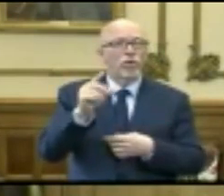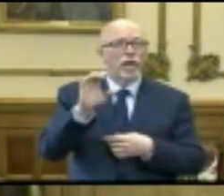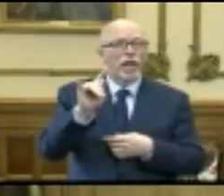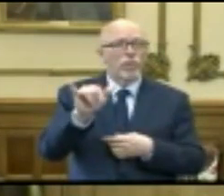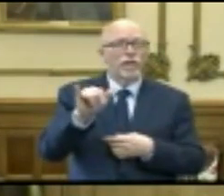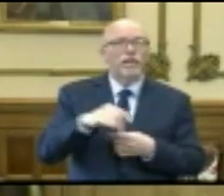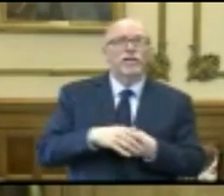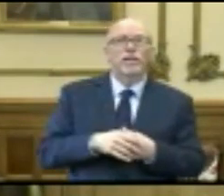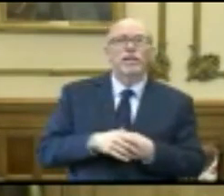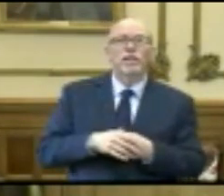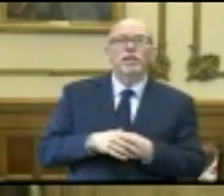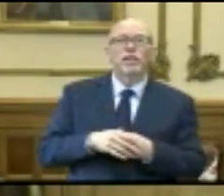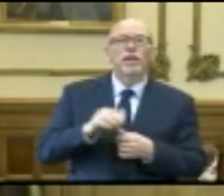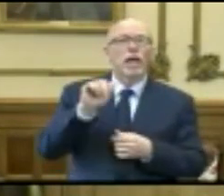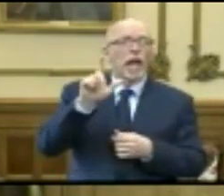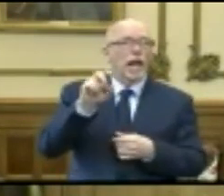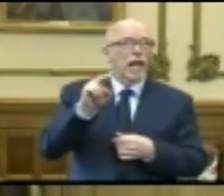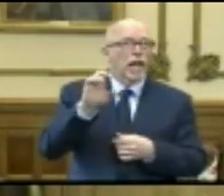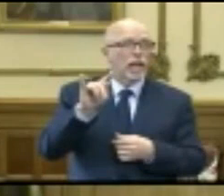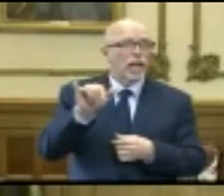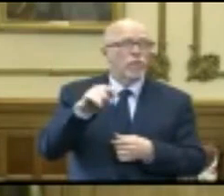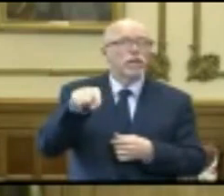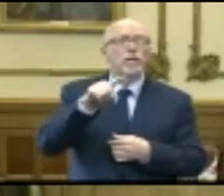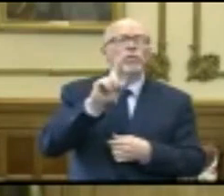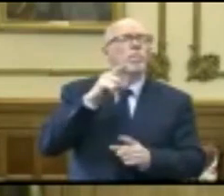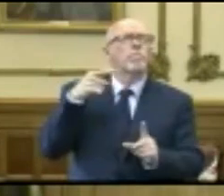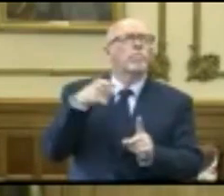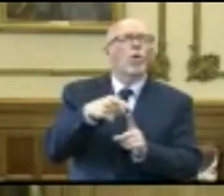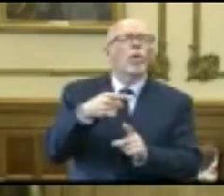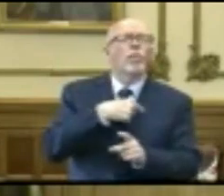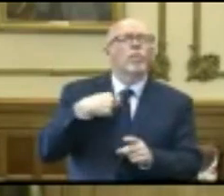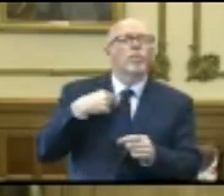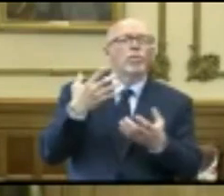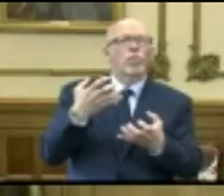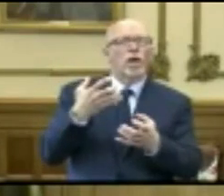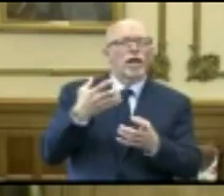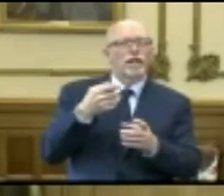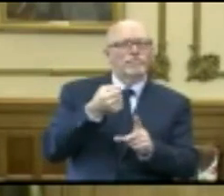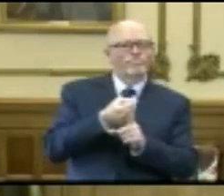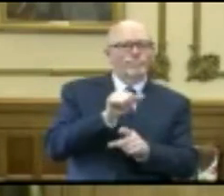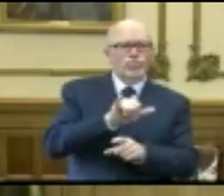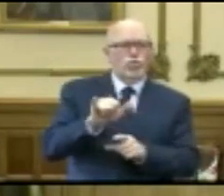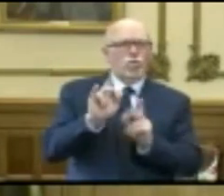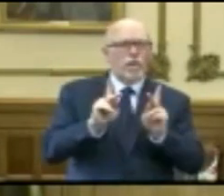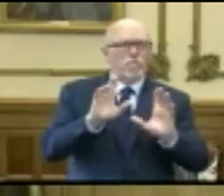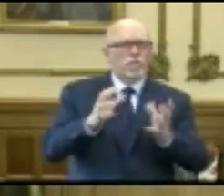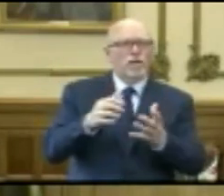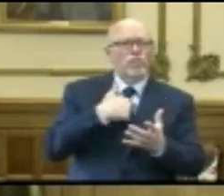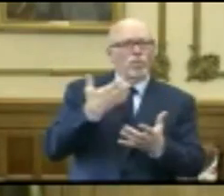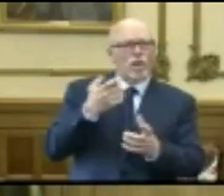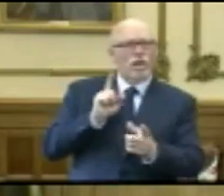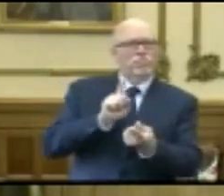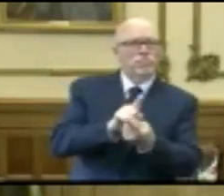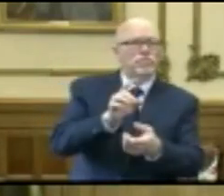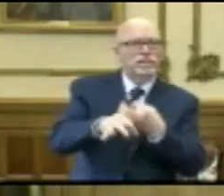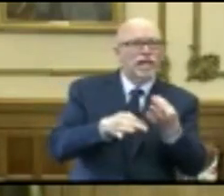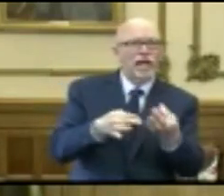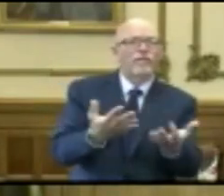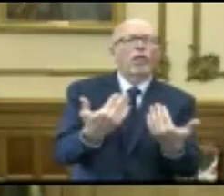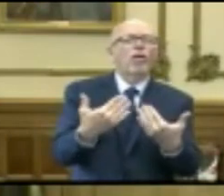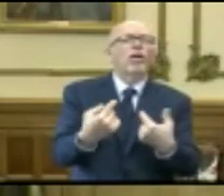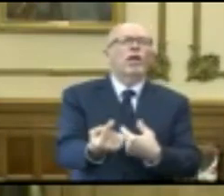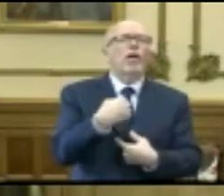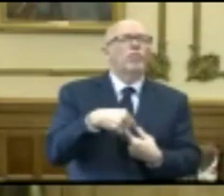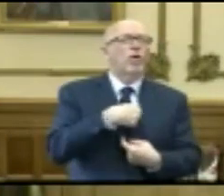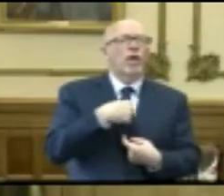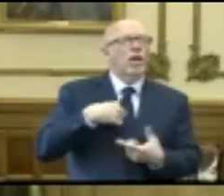and in Allen County. The point was to get to those populations, actually go to them rather than for them to have to